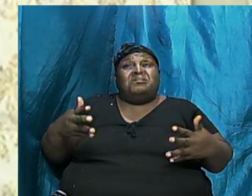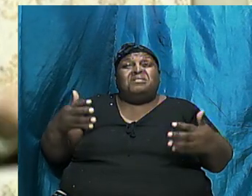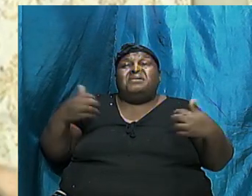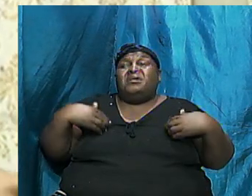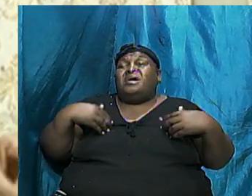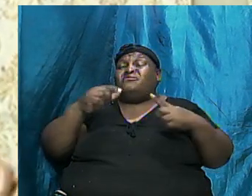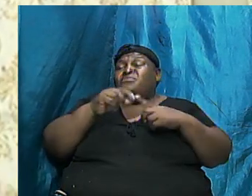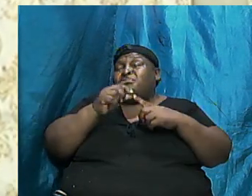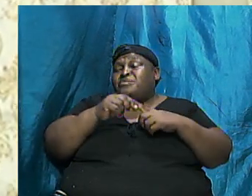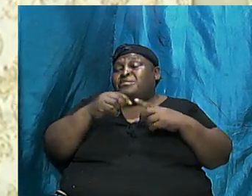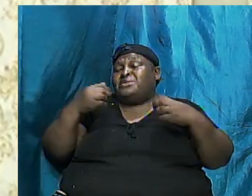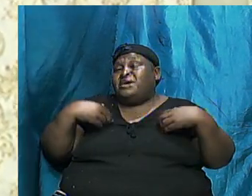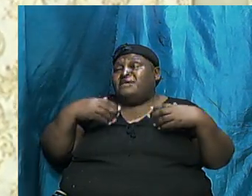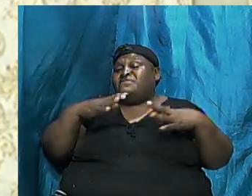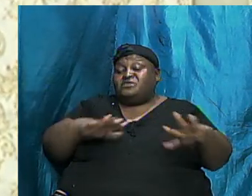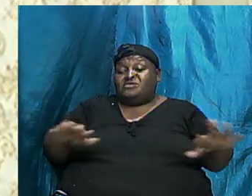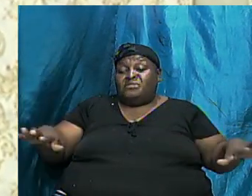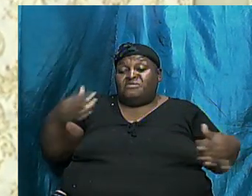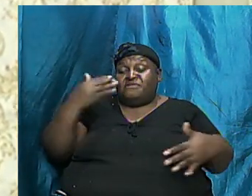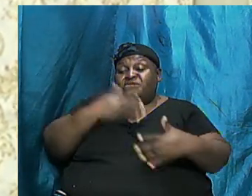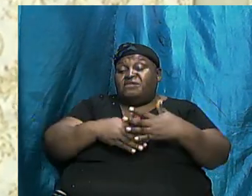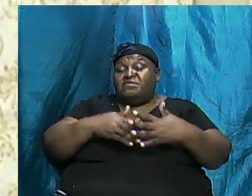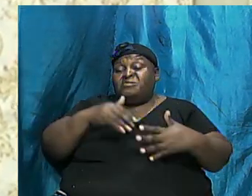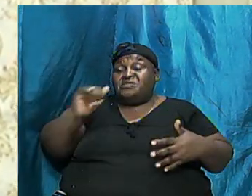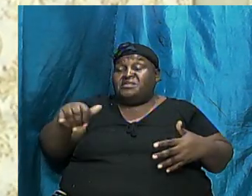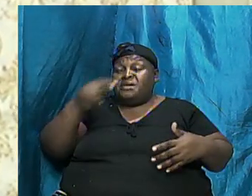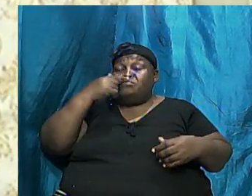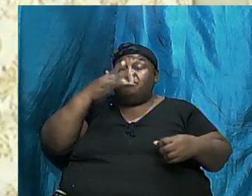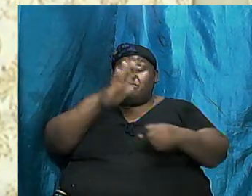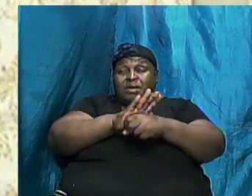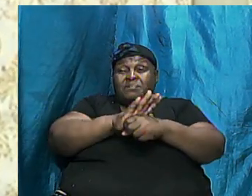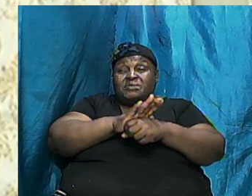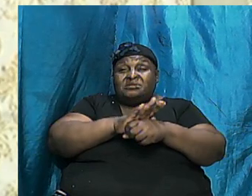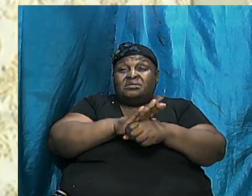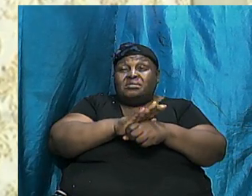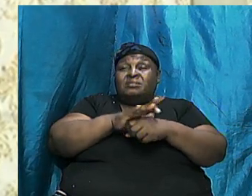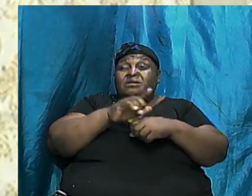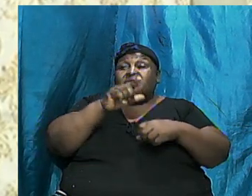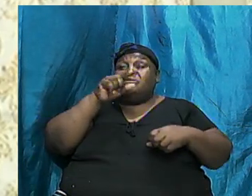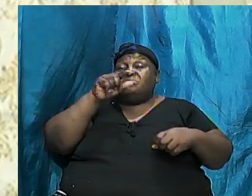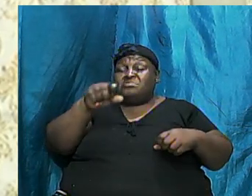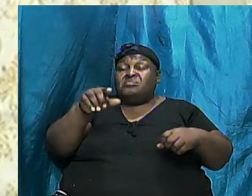children From before that But when that Promise was given Say you're going To have that son